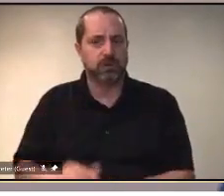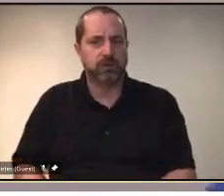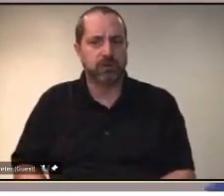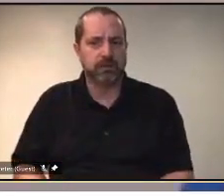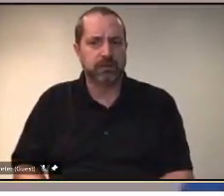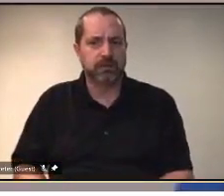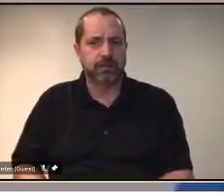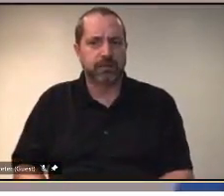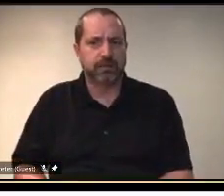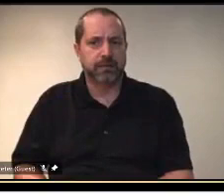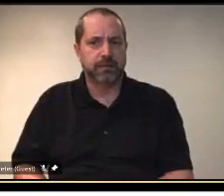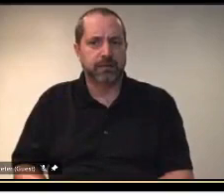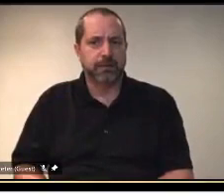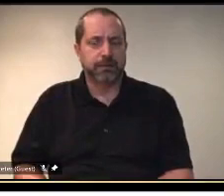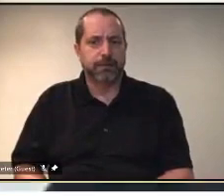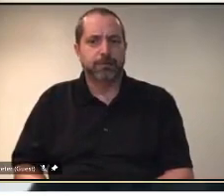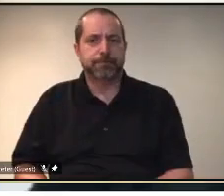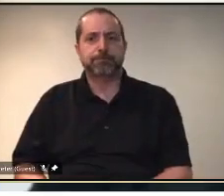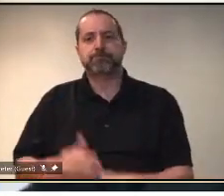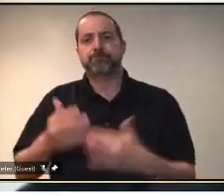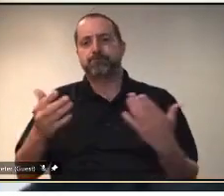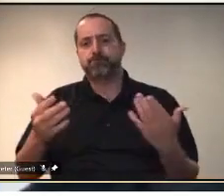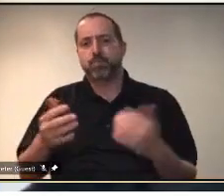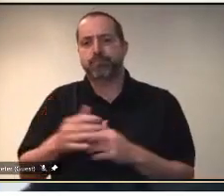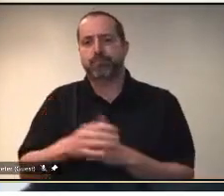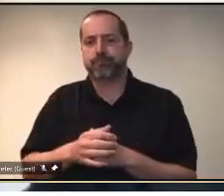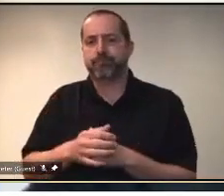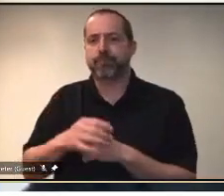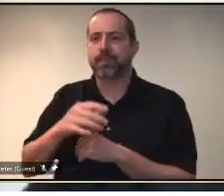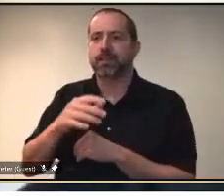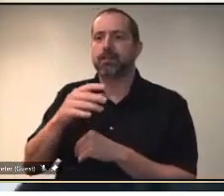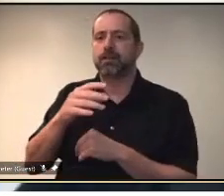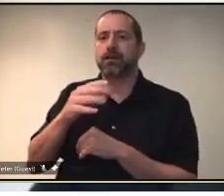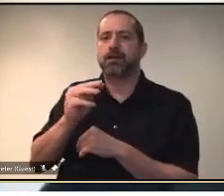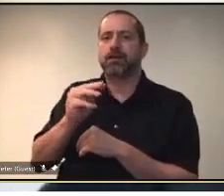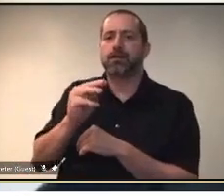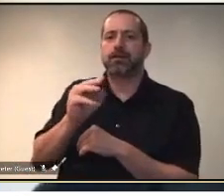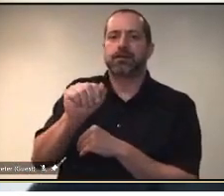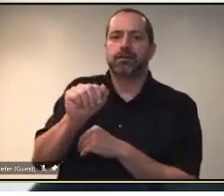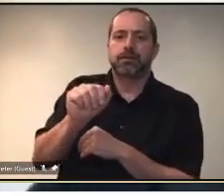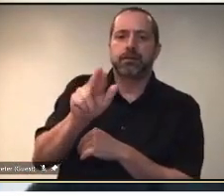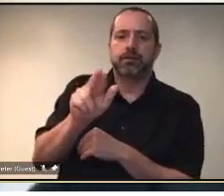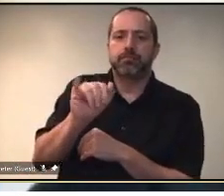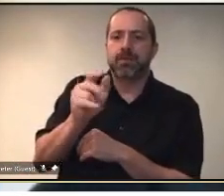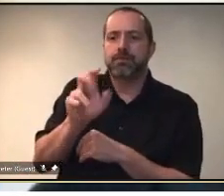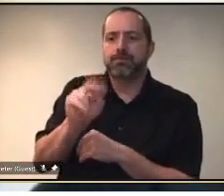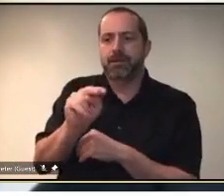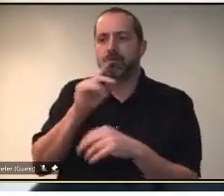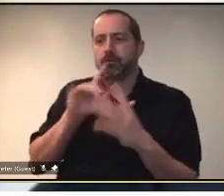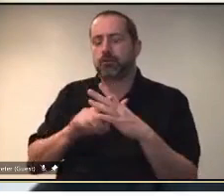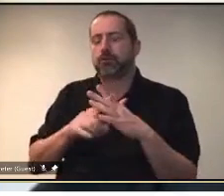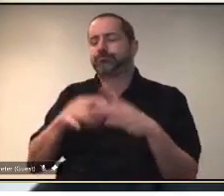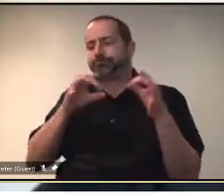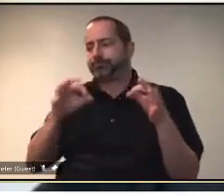Maybe I'll start. I mean, obviously, our numbers are coming down, and that's directly related to the vaccines. The vaccine